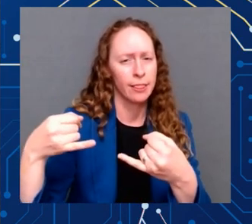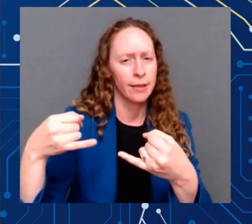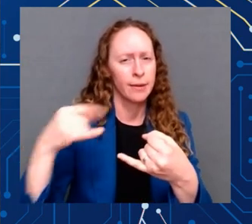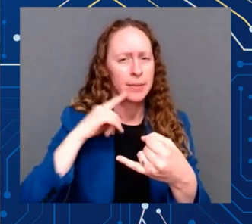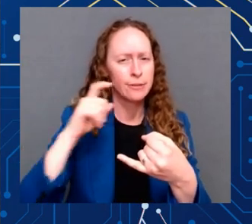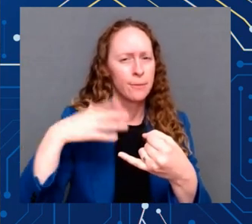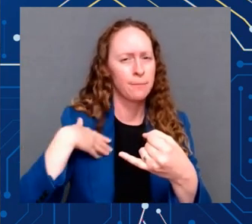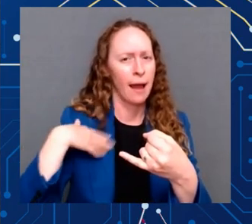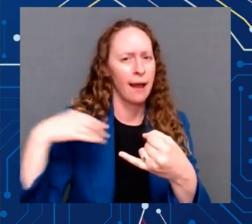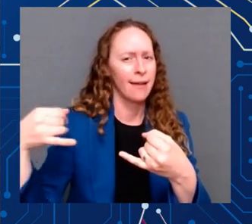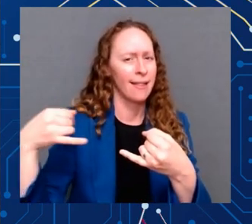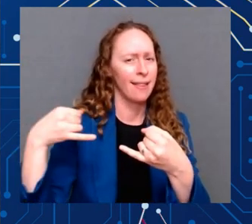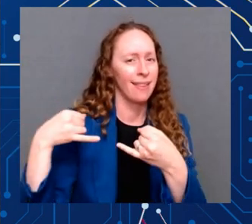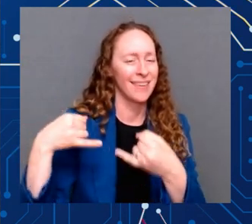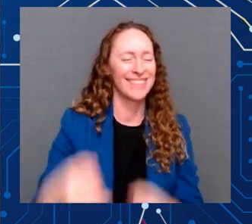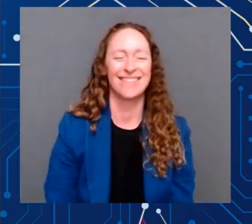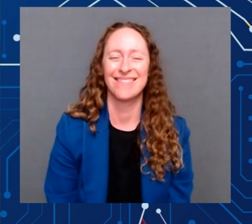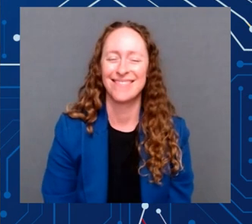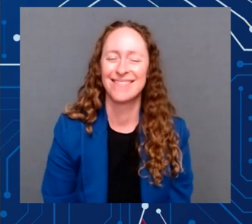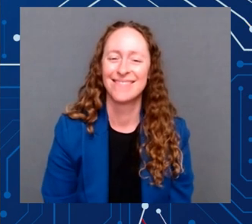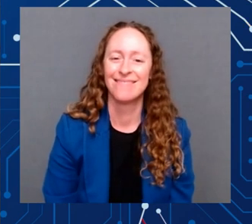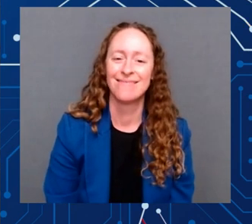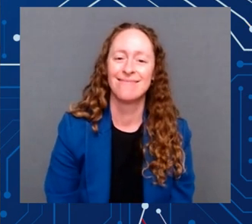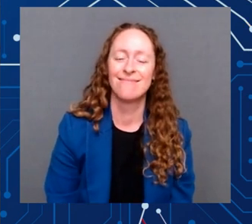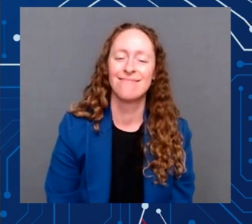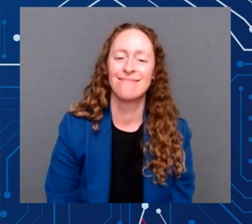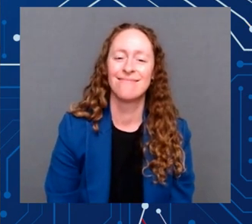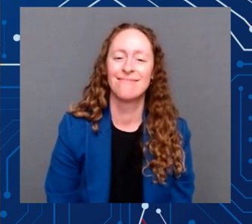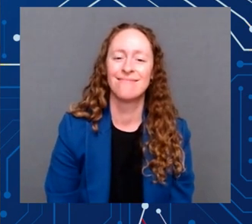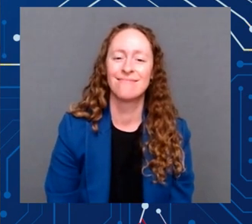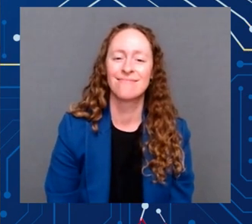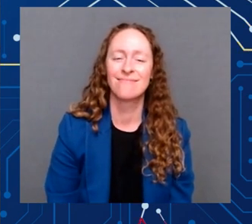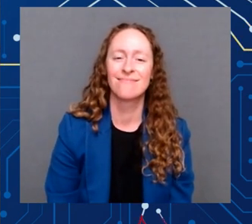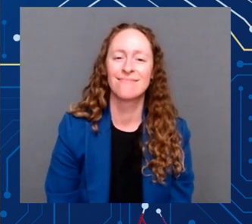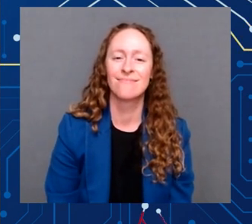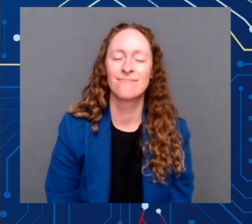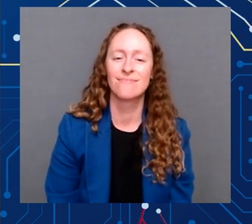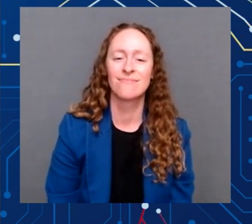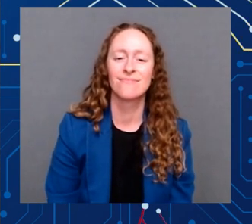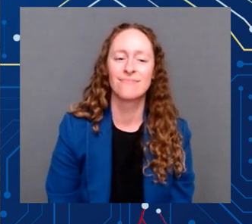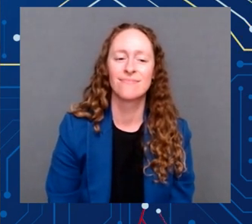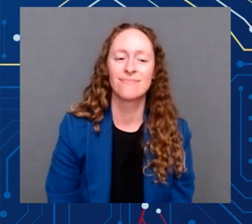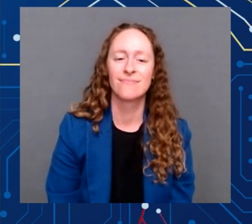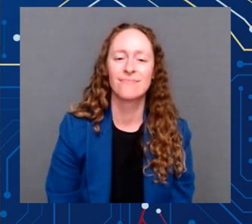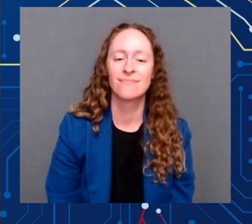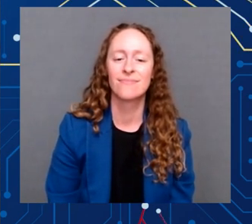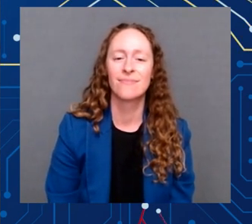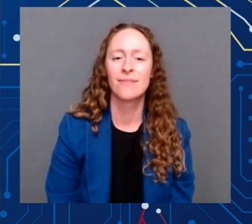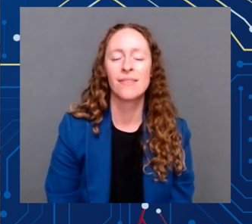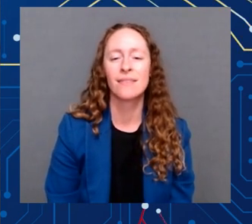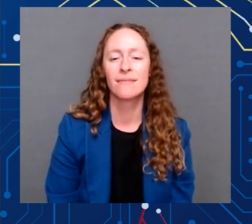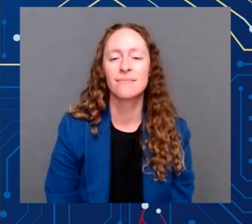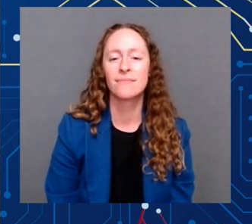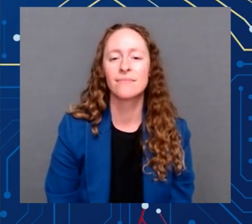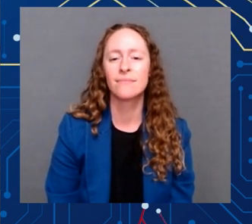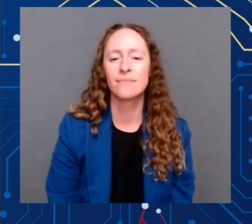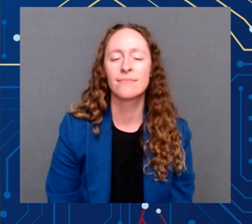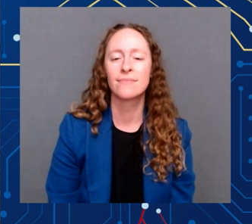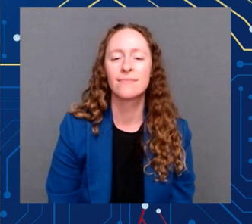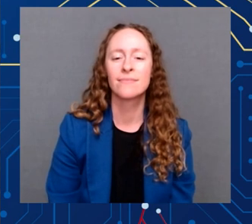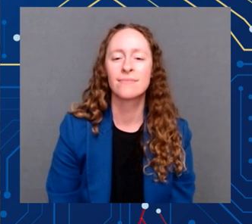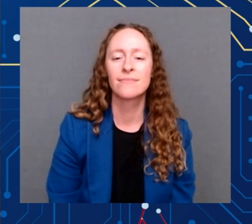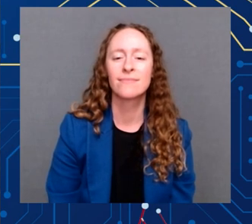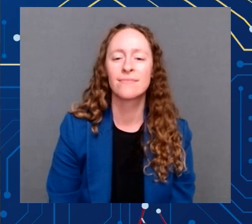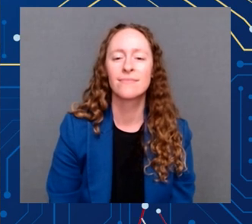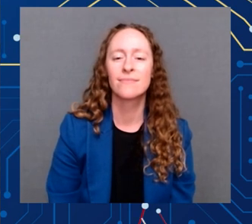Mike McCaul, Doris Matsui, and the man who holds the seat I used to hold, Chris Coons. Look,